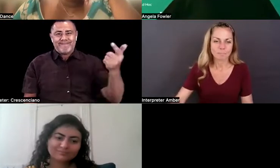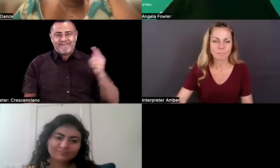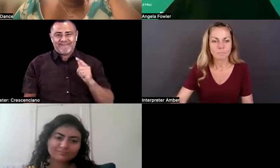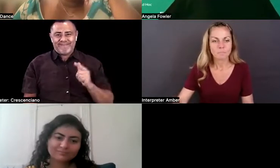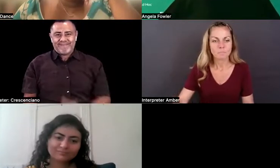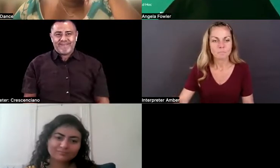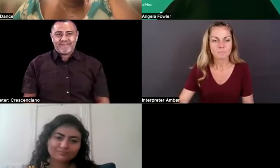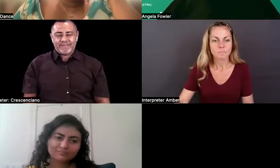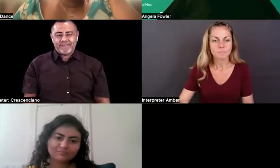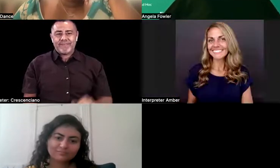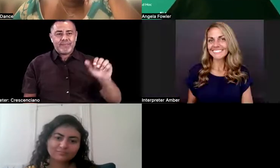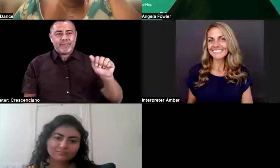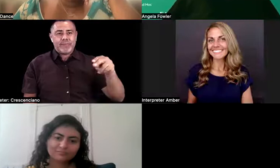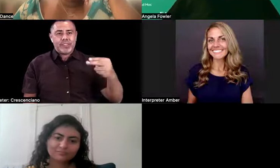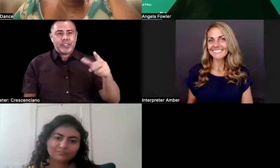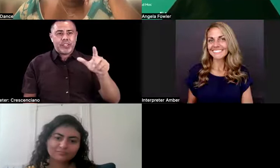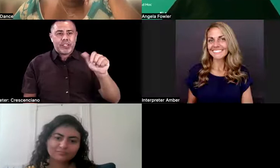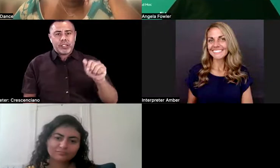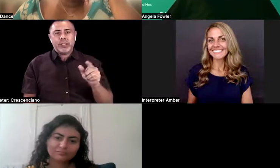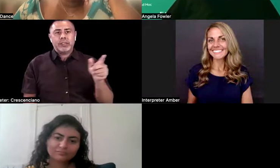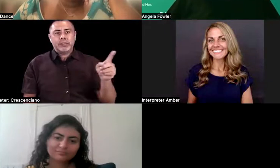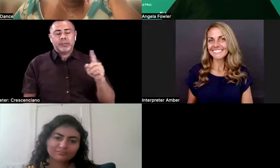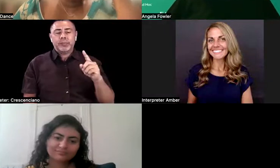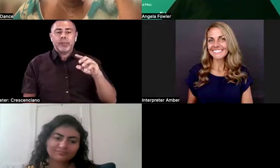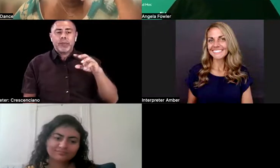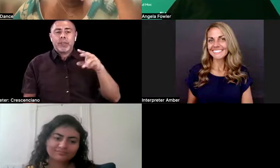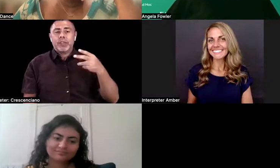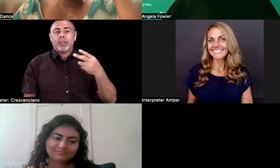Holistic and subliminal disclosure policy.